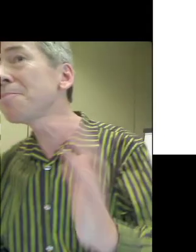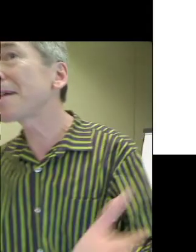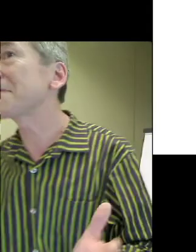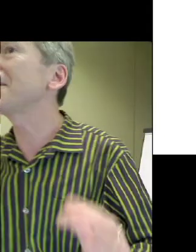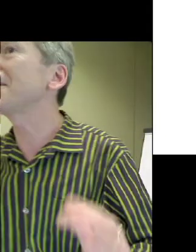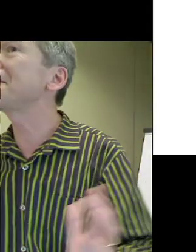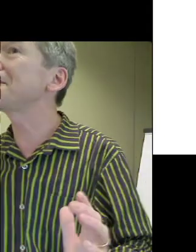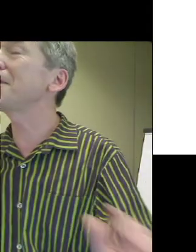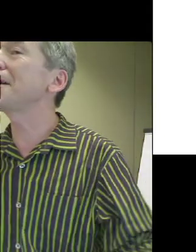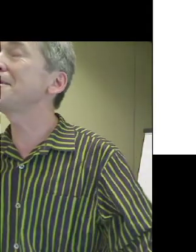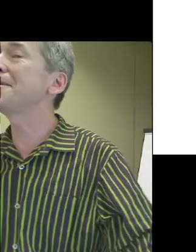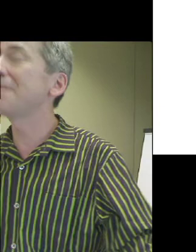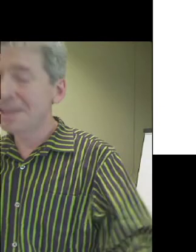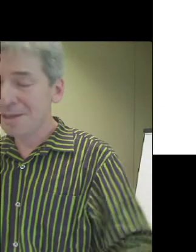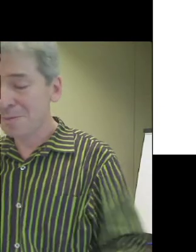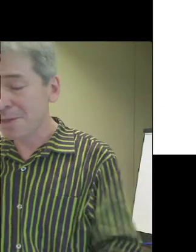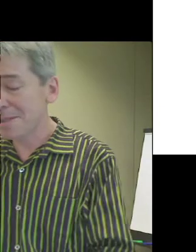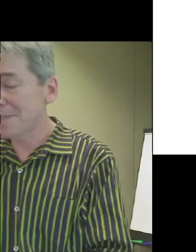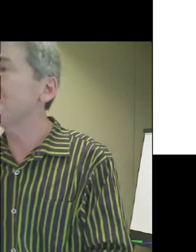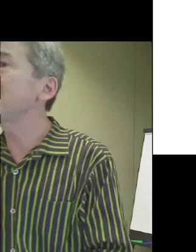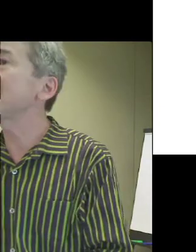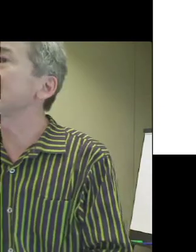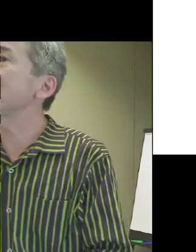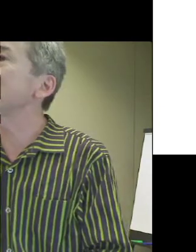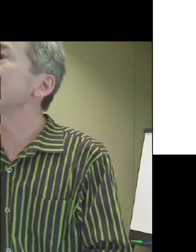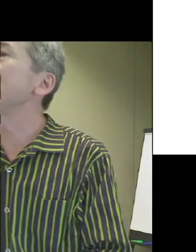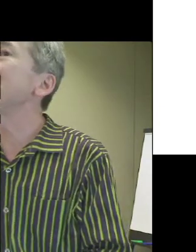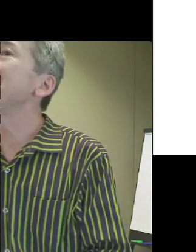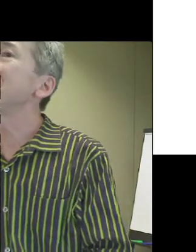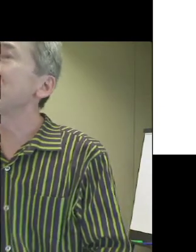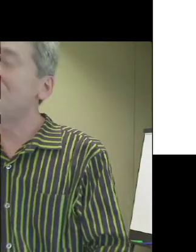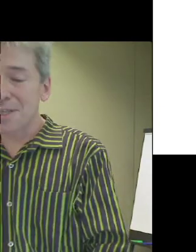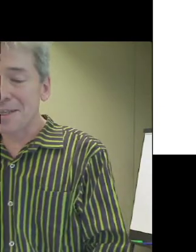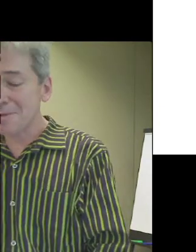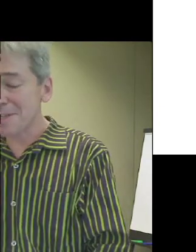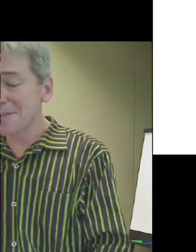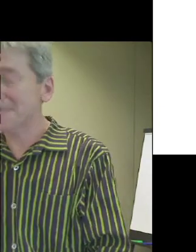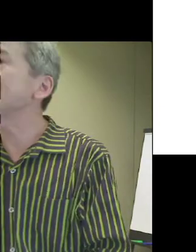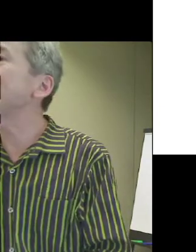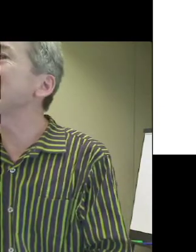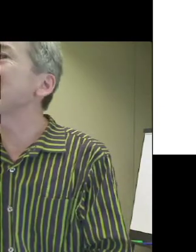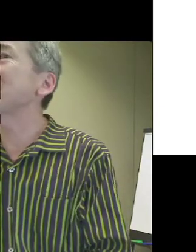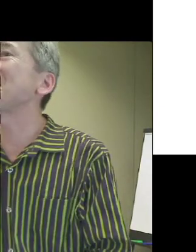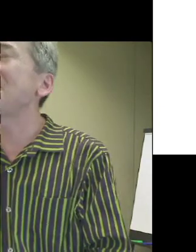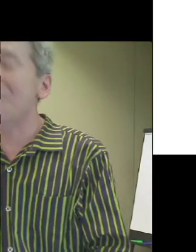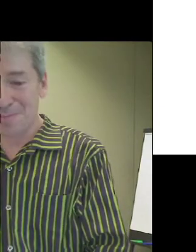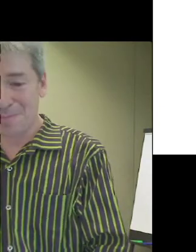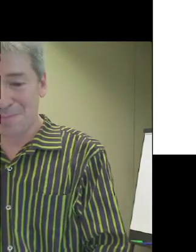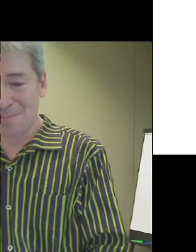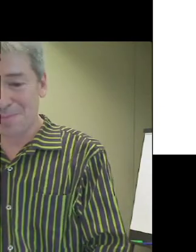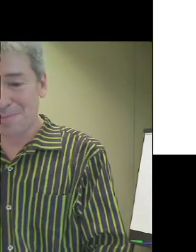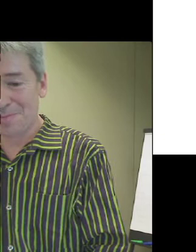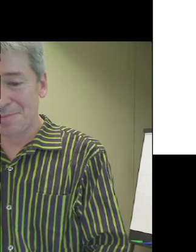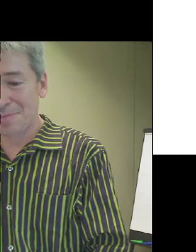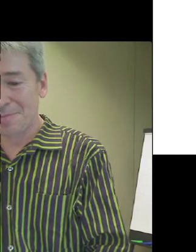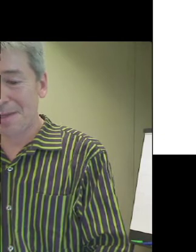There are complex realities behind it, but it shows us that we should be speeding up the gear.